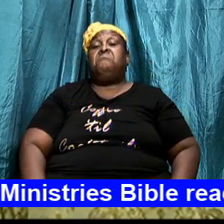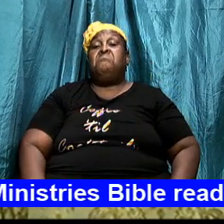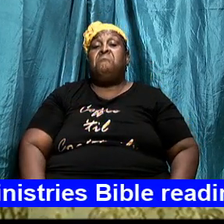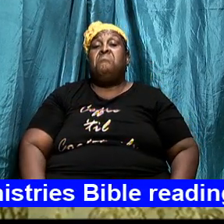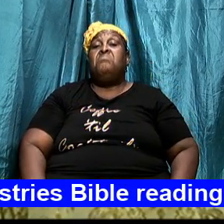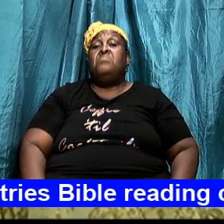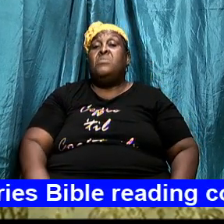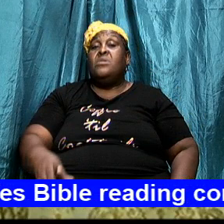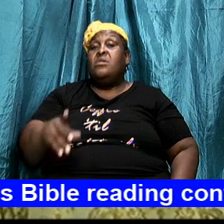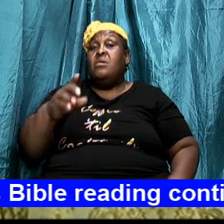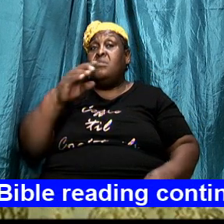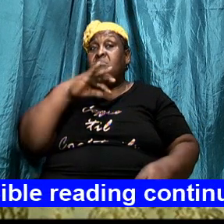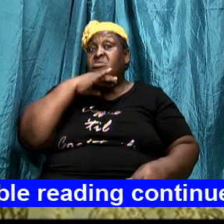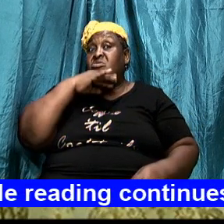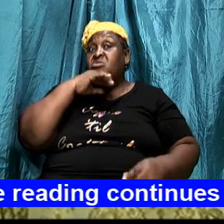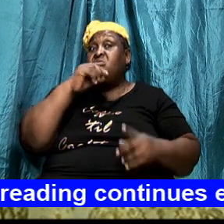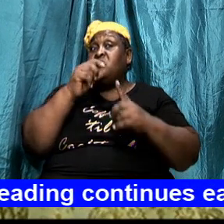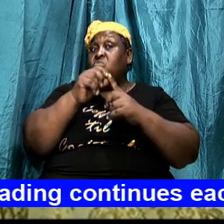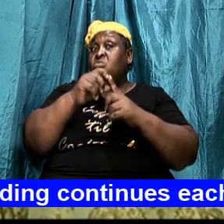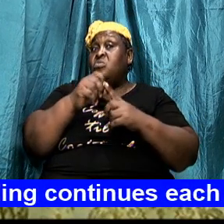expletive came out of my mouth